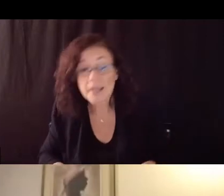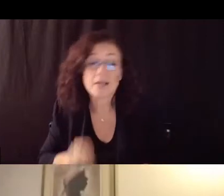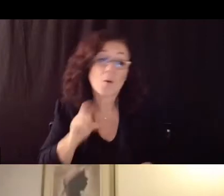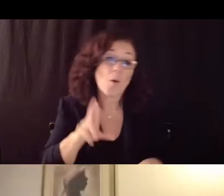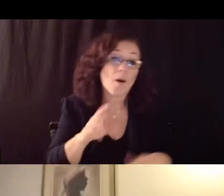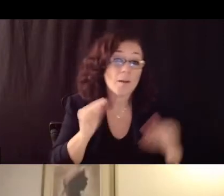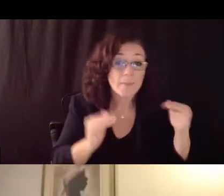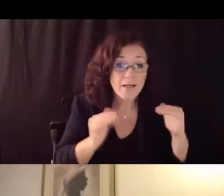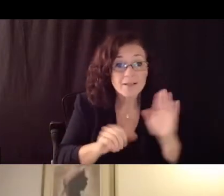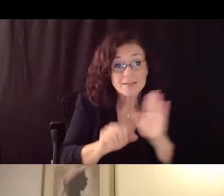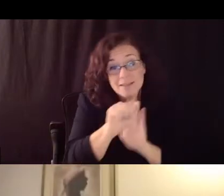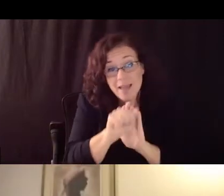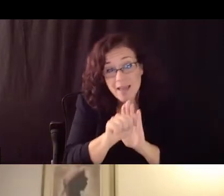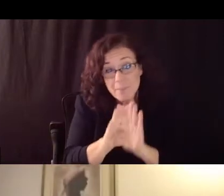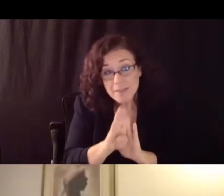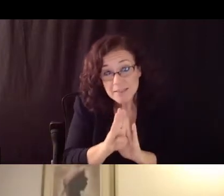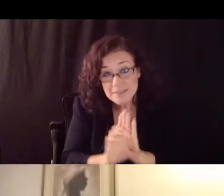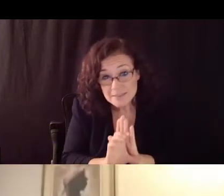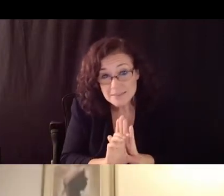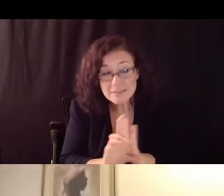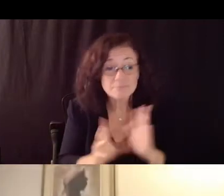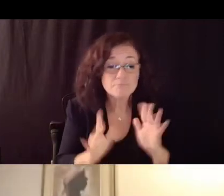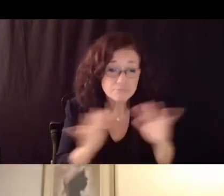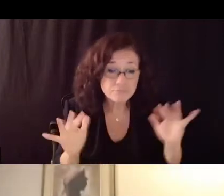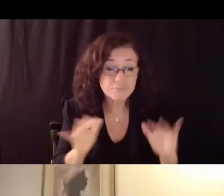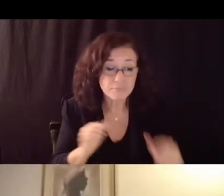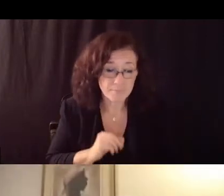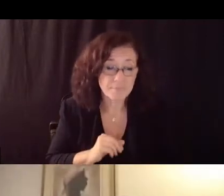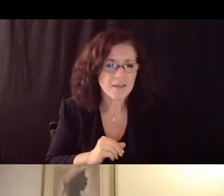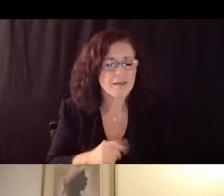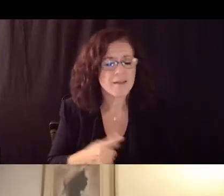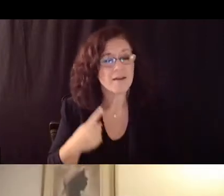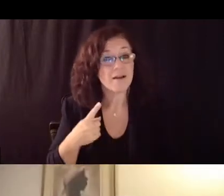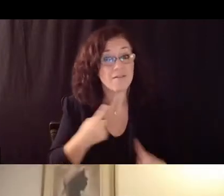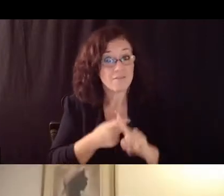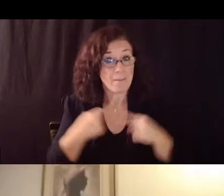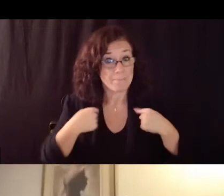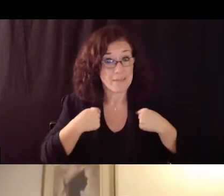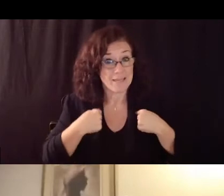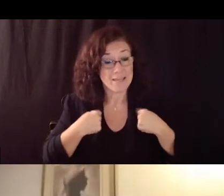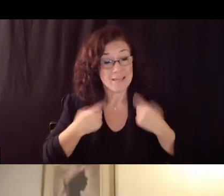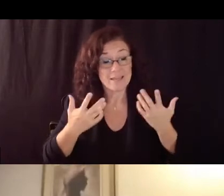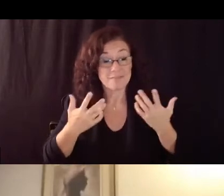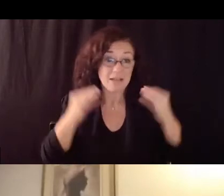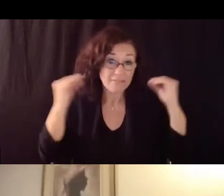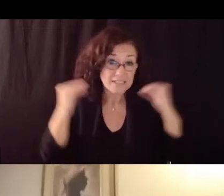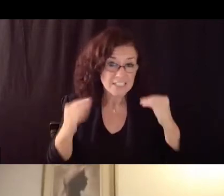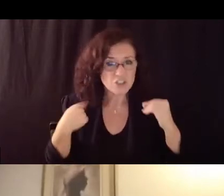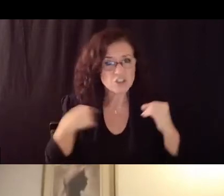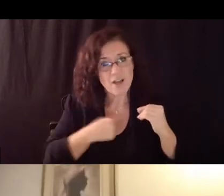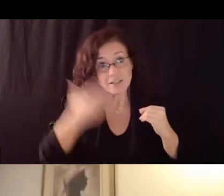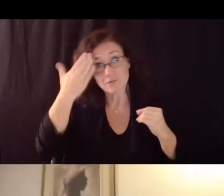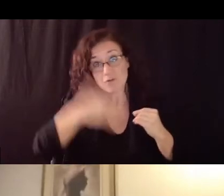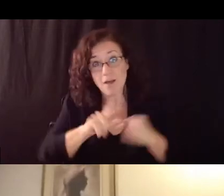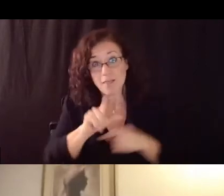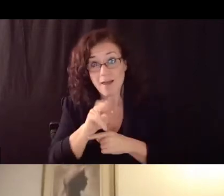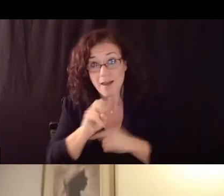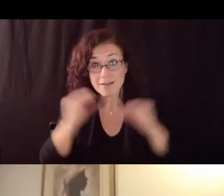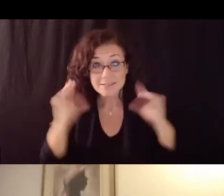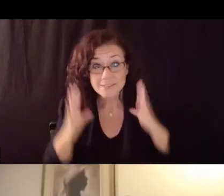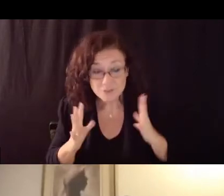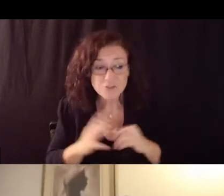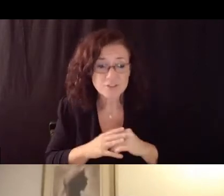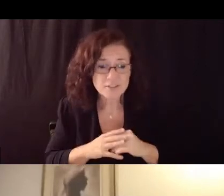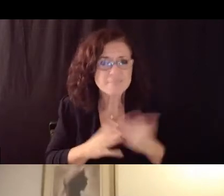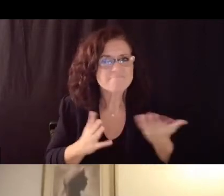no credits it comes down to me it seems like at least from the frontline teachers at least the comments that we're having that they have they're not part